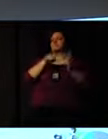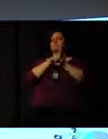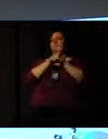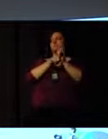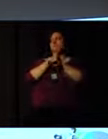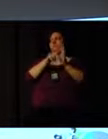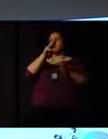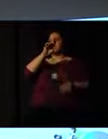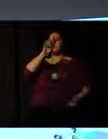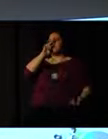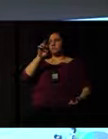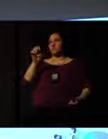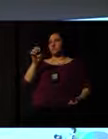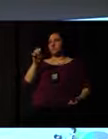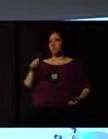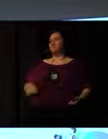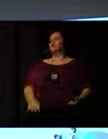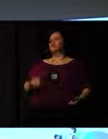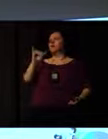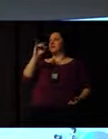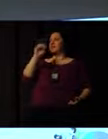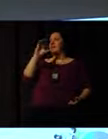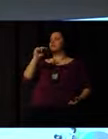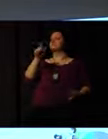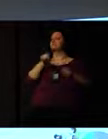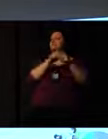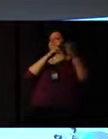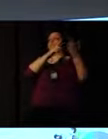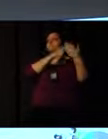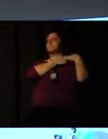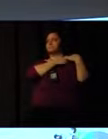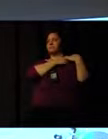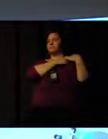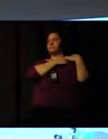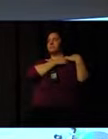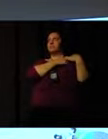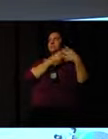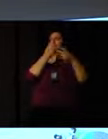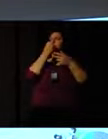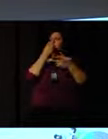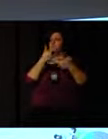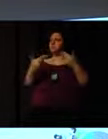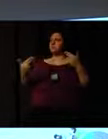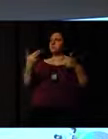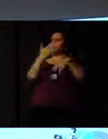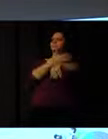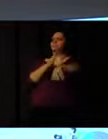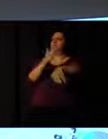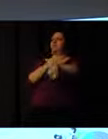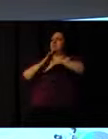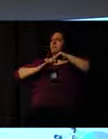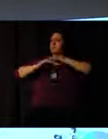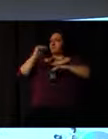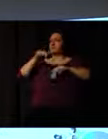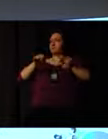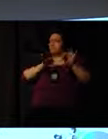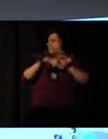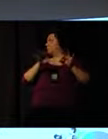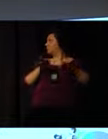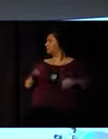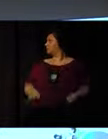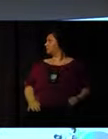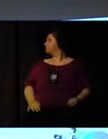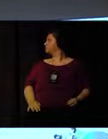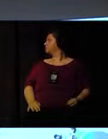He is also a researcher of the movie project of ISCA, and he is responsible for the collection of good practices